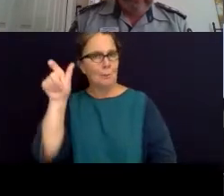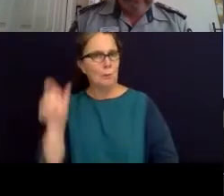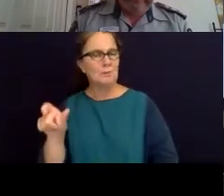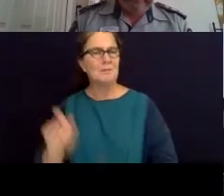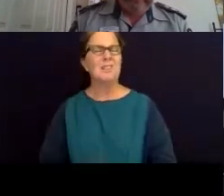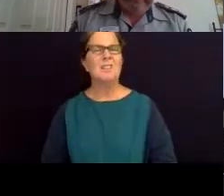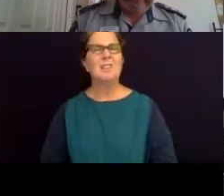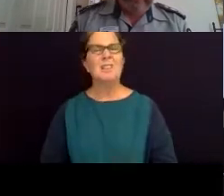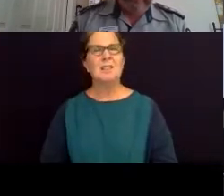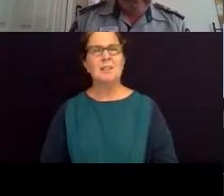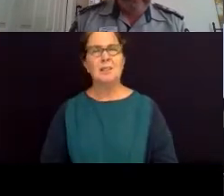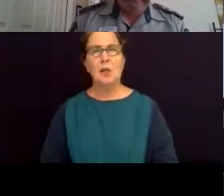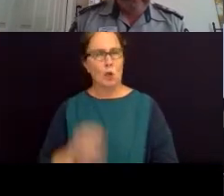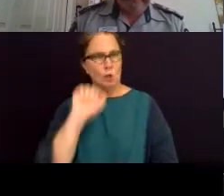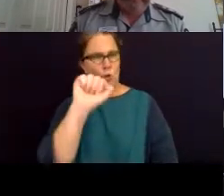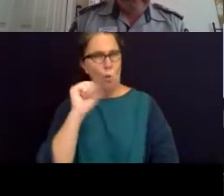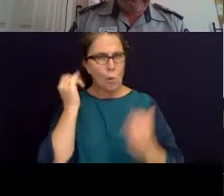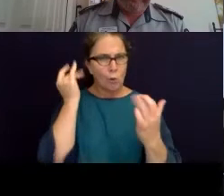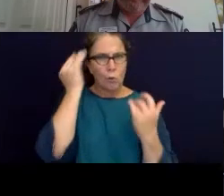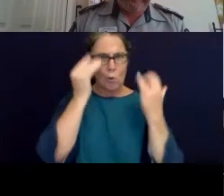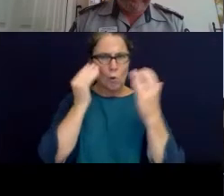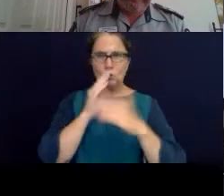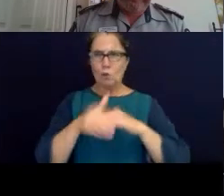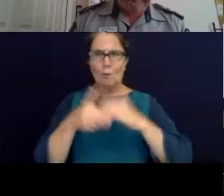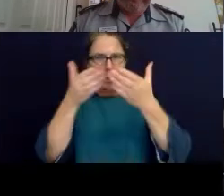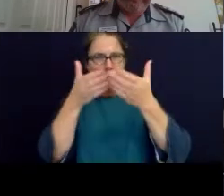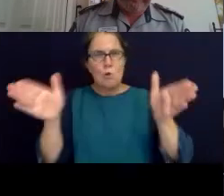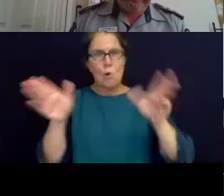thoughts on the broad topic